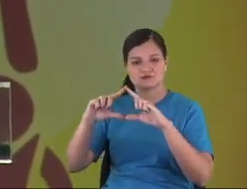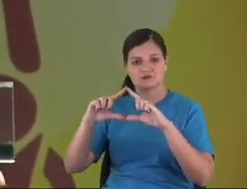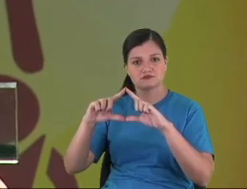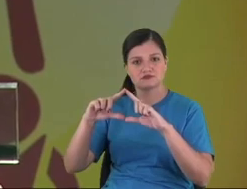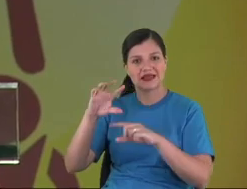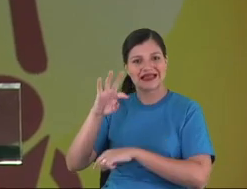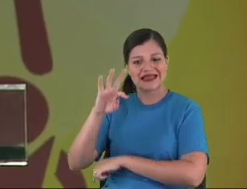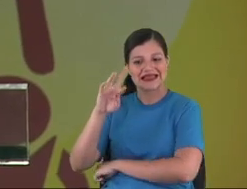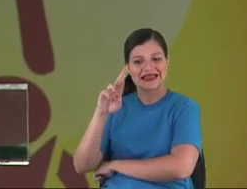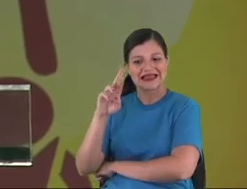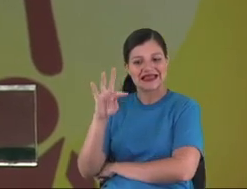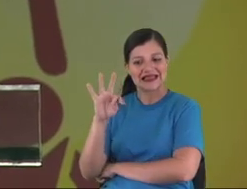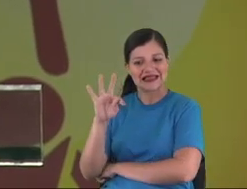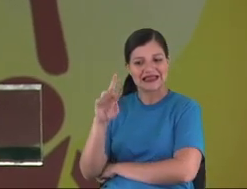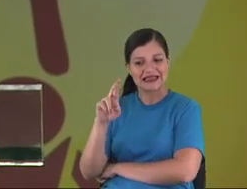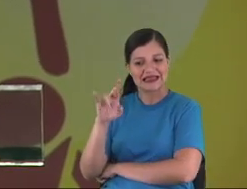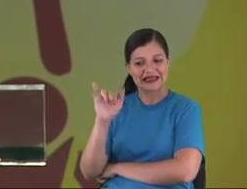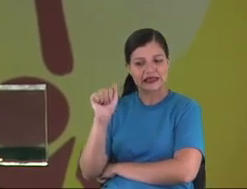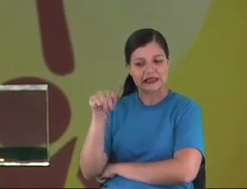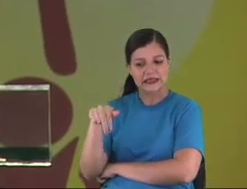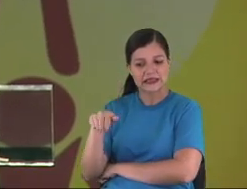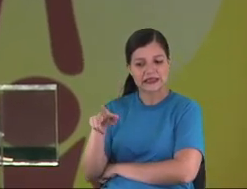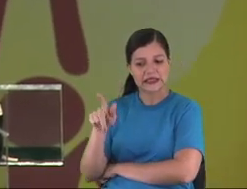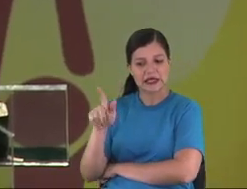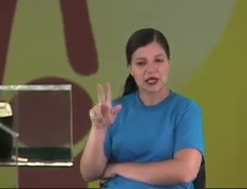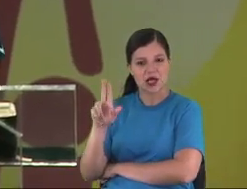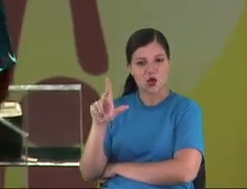is a triangle. This is a lens of life.